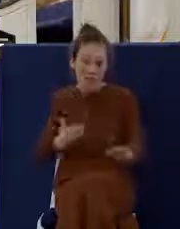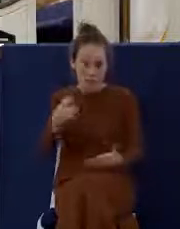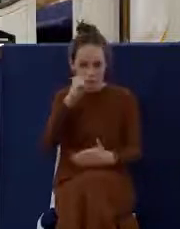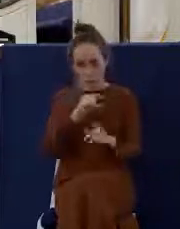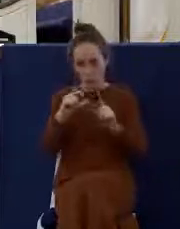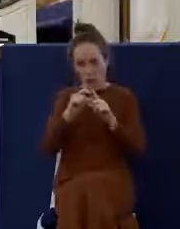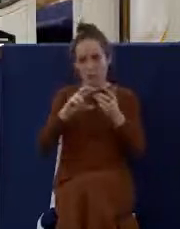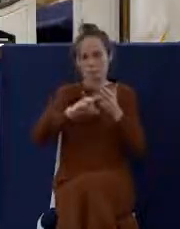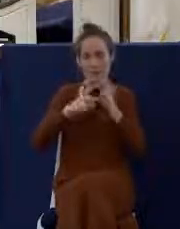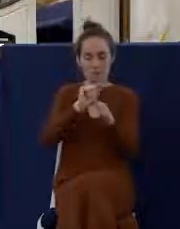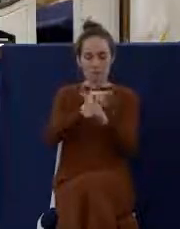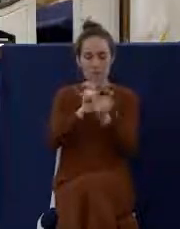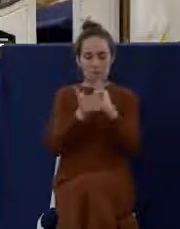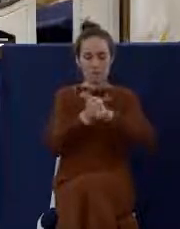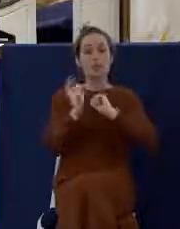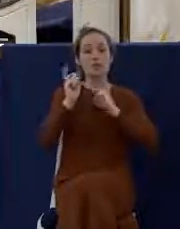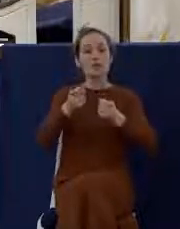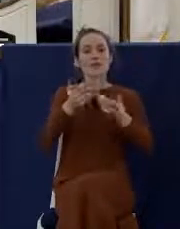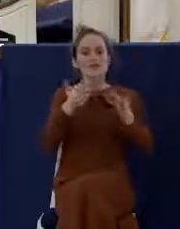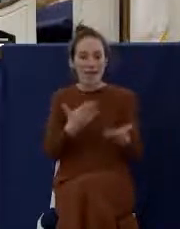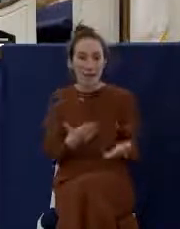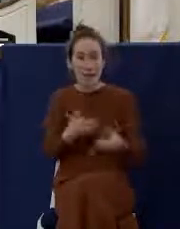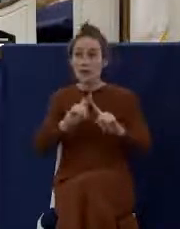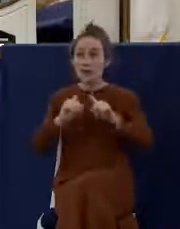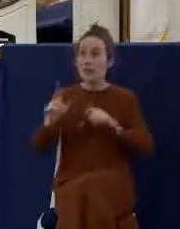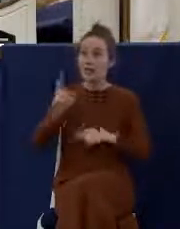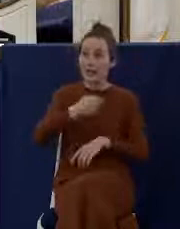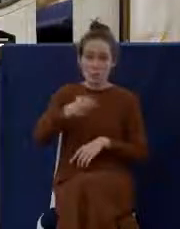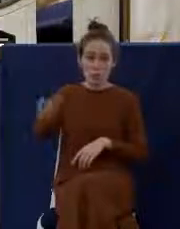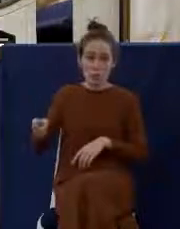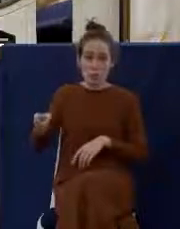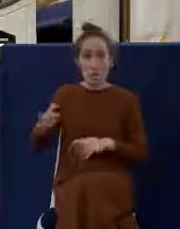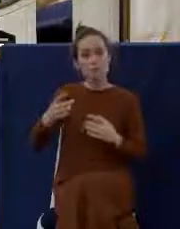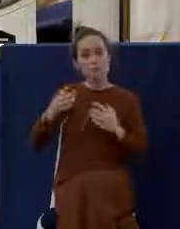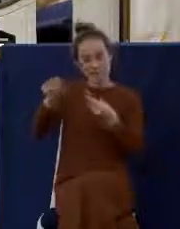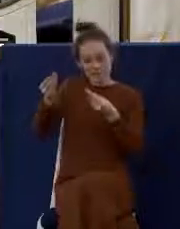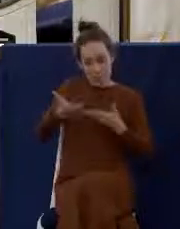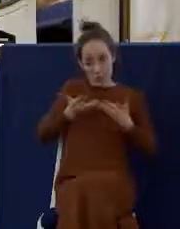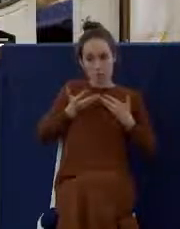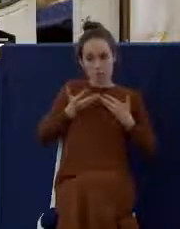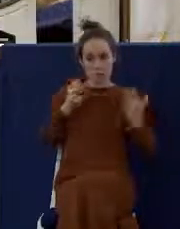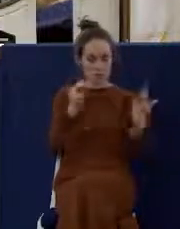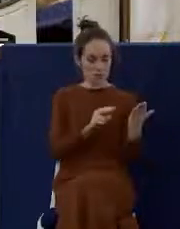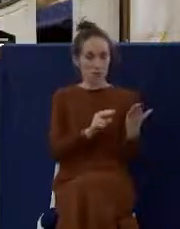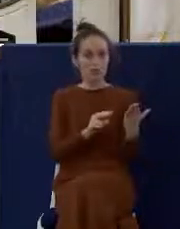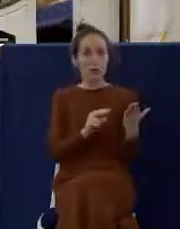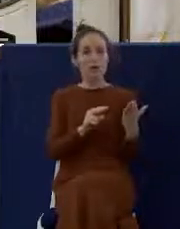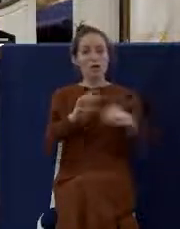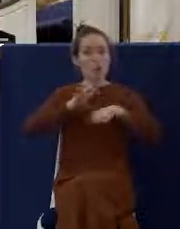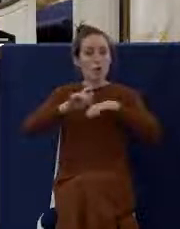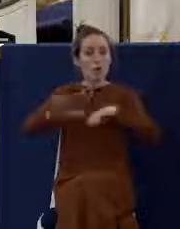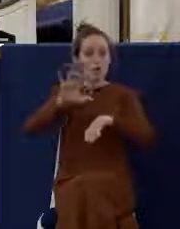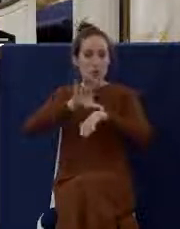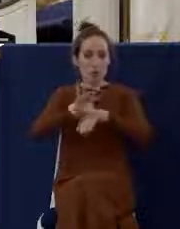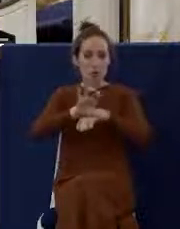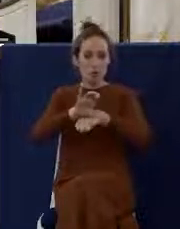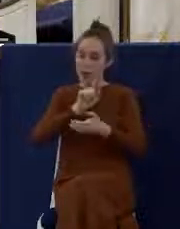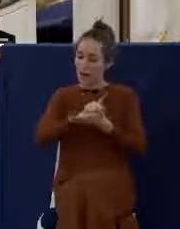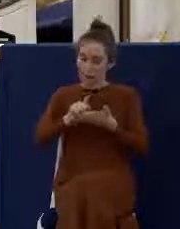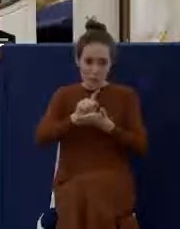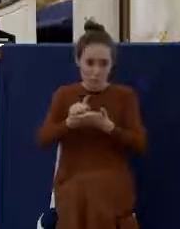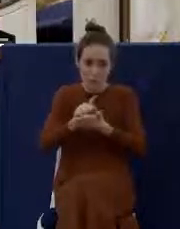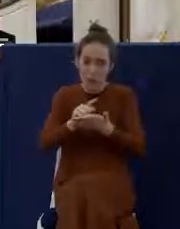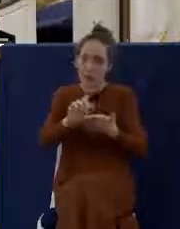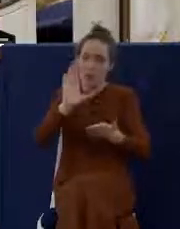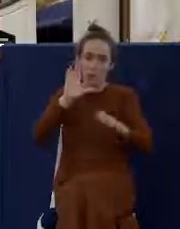But the record of church history tells us that the early church observed this every week, every Sunday. There